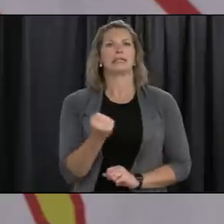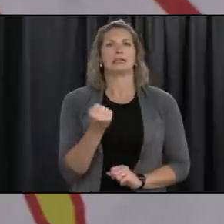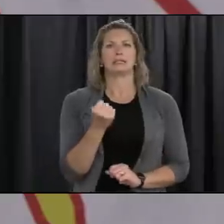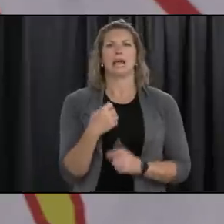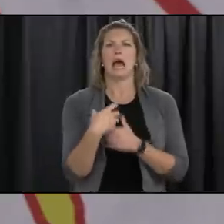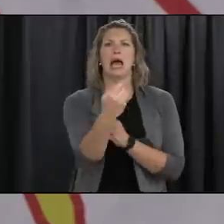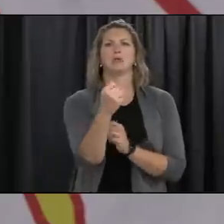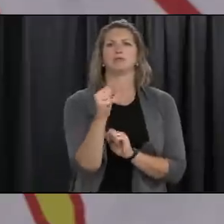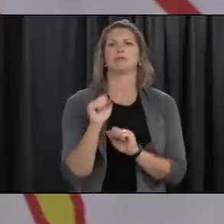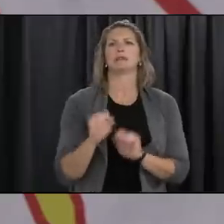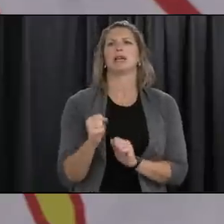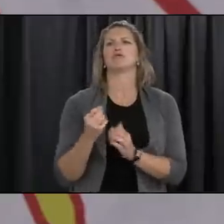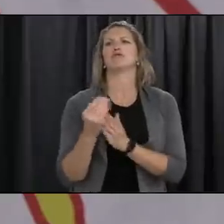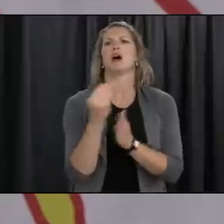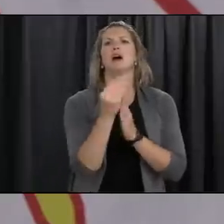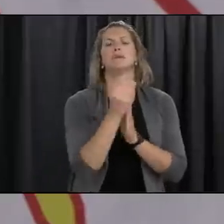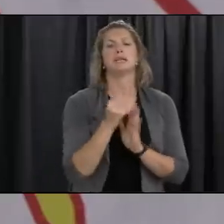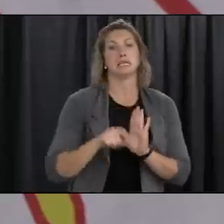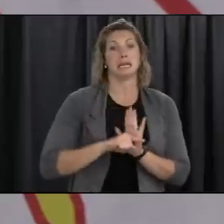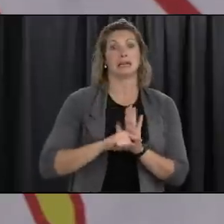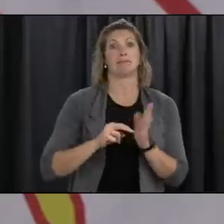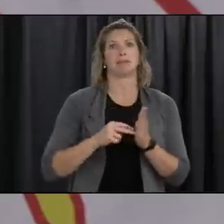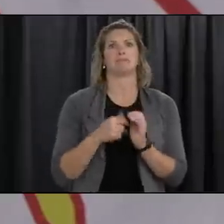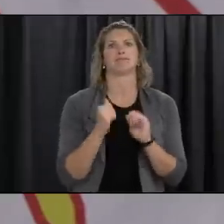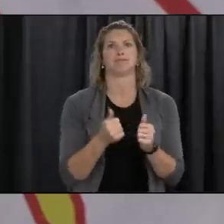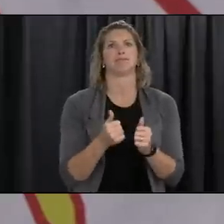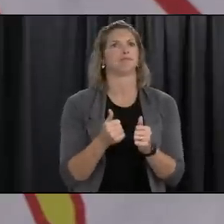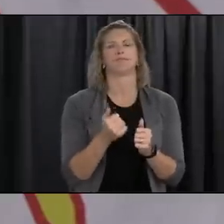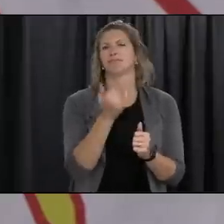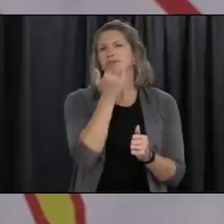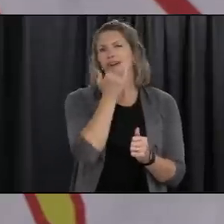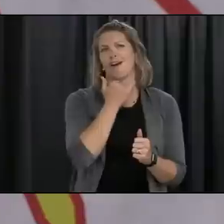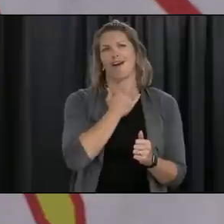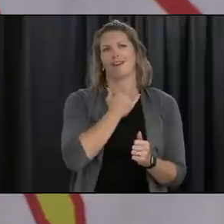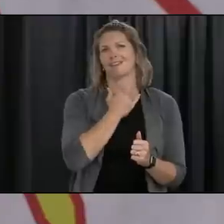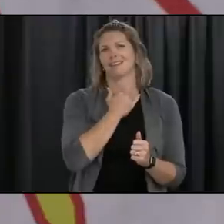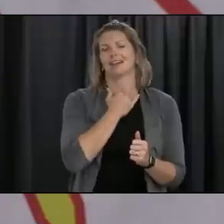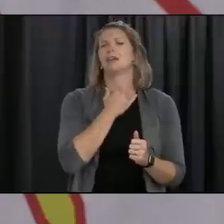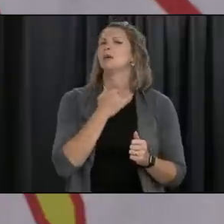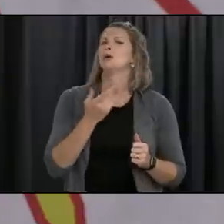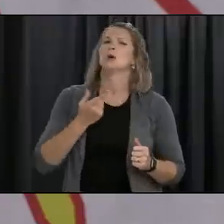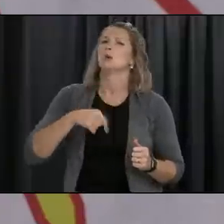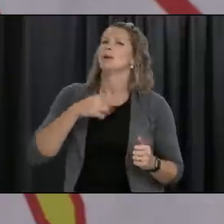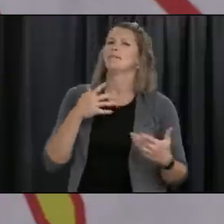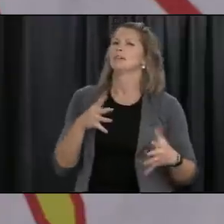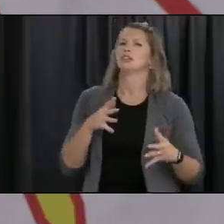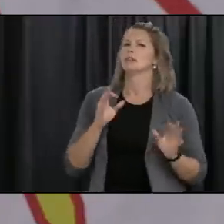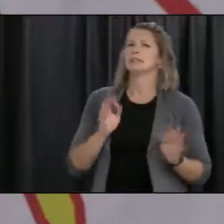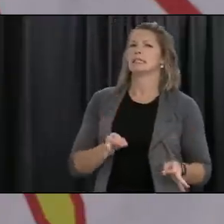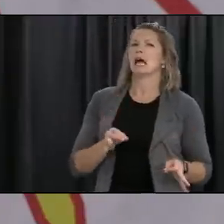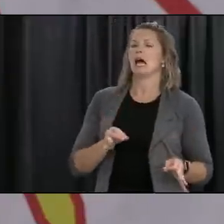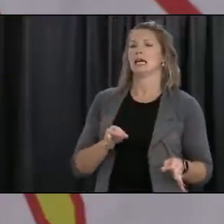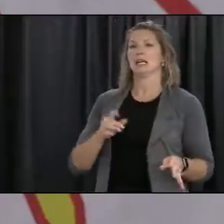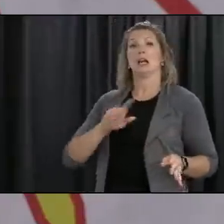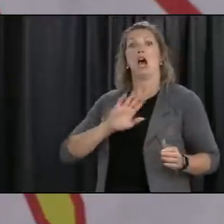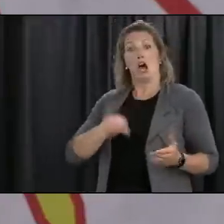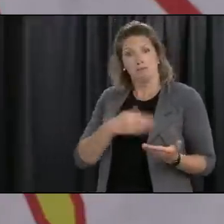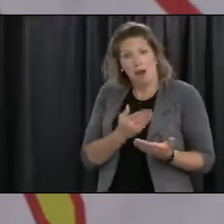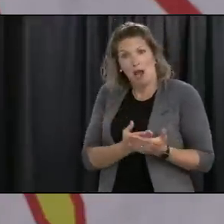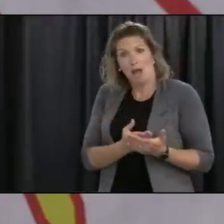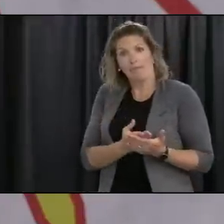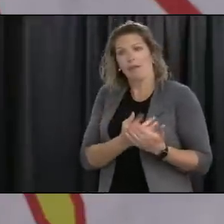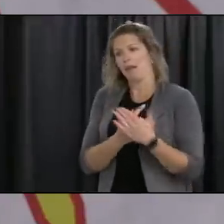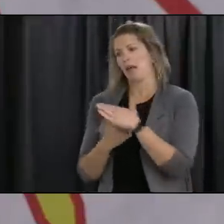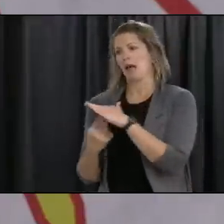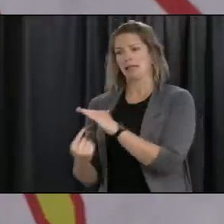you know most people think well i'm negative i'm good to go and instead we have chosen that we would require people to um isolate because